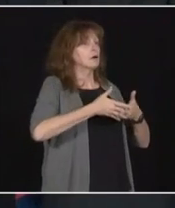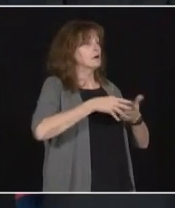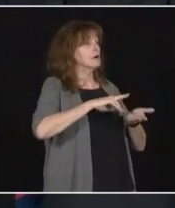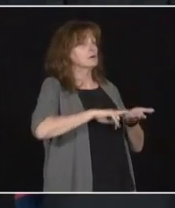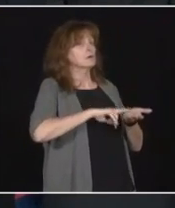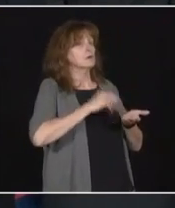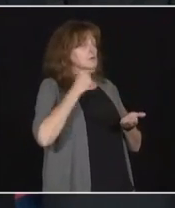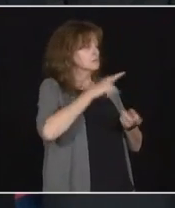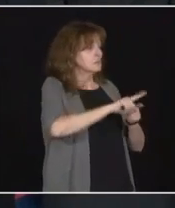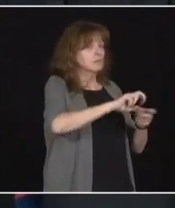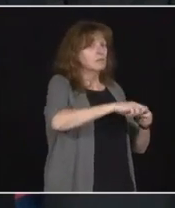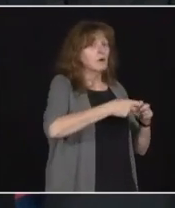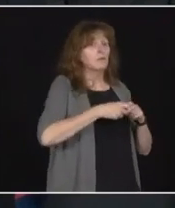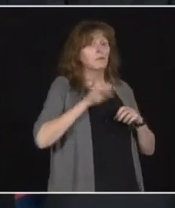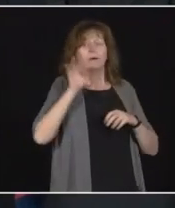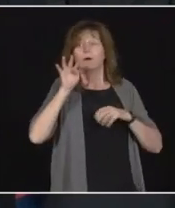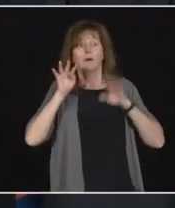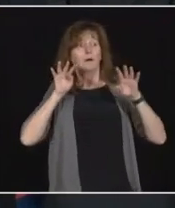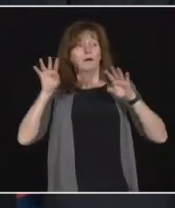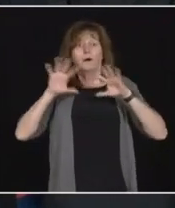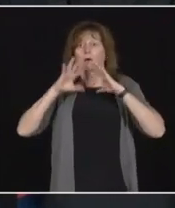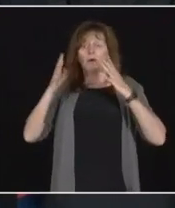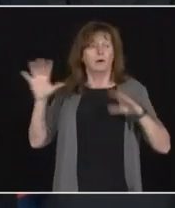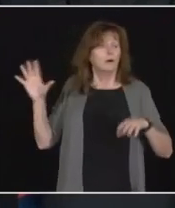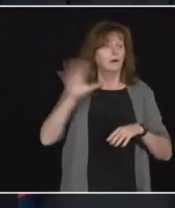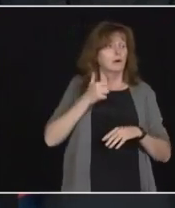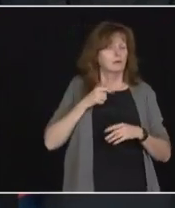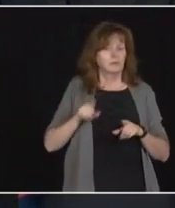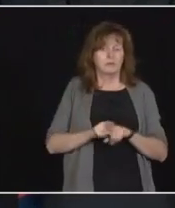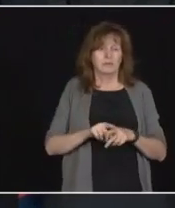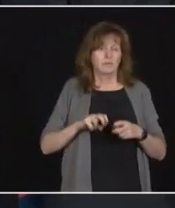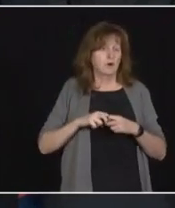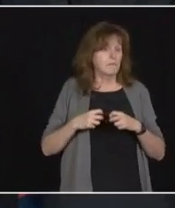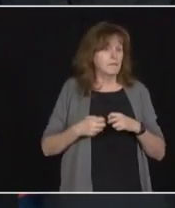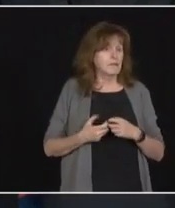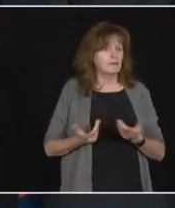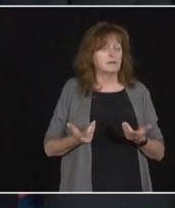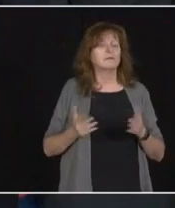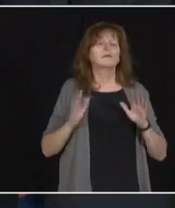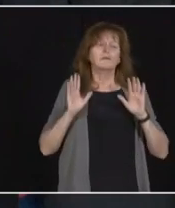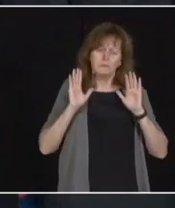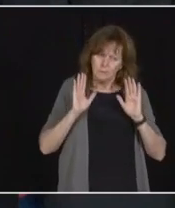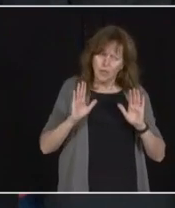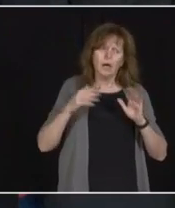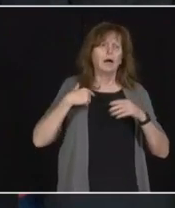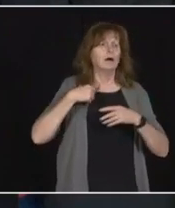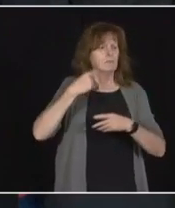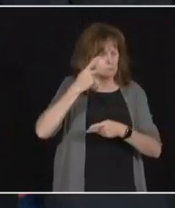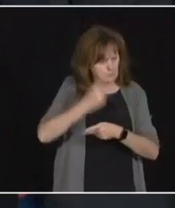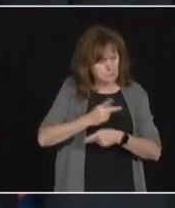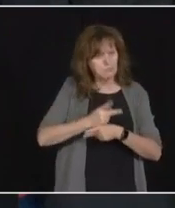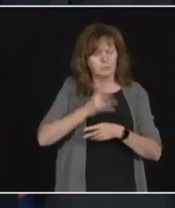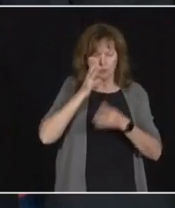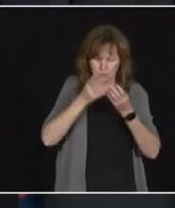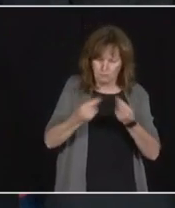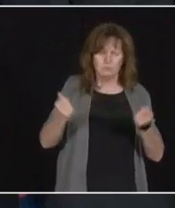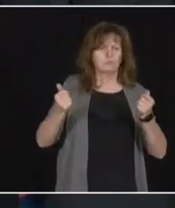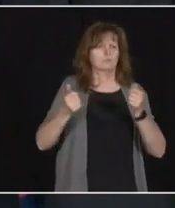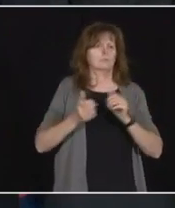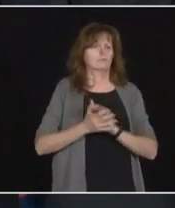But we are going to do everything we can to get this taken care of. We'll get it resolved. Next question.